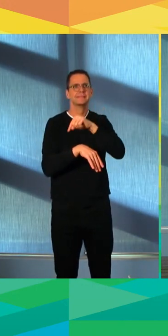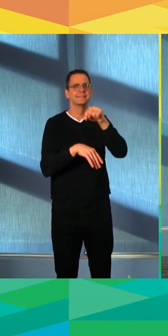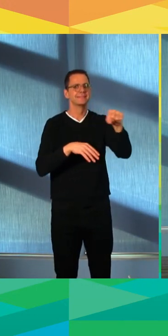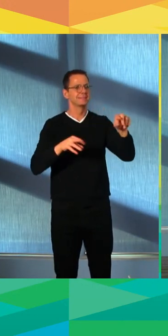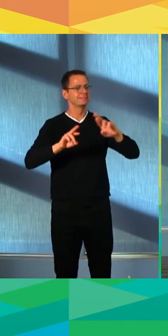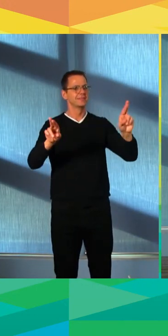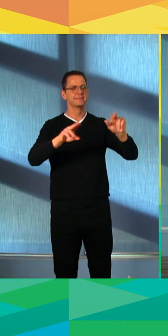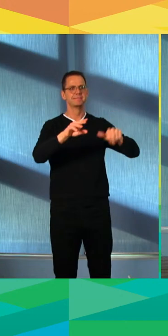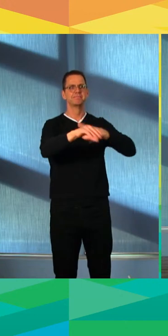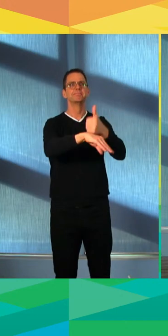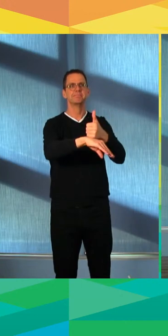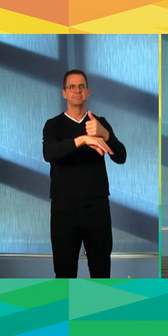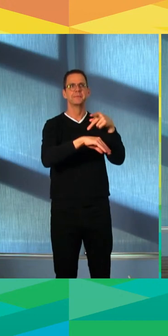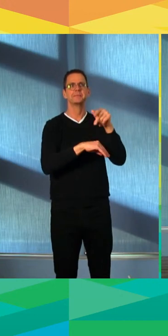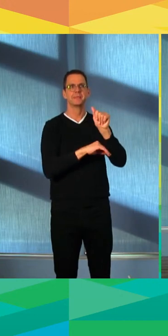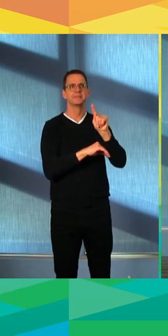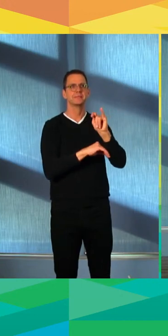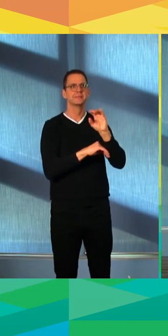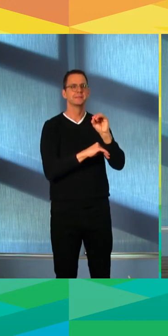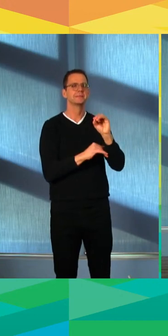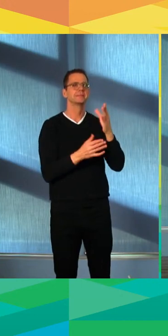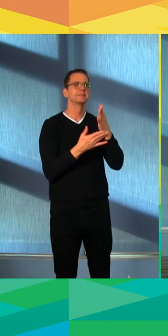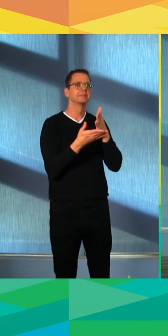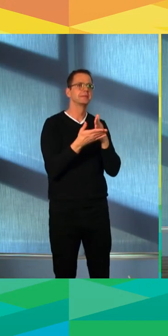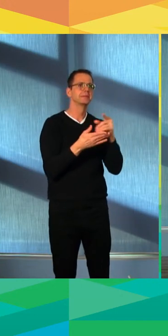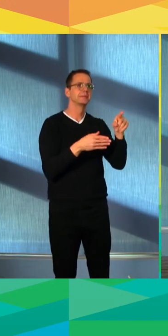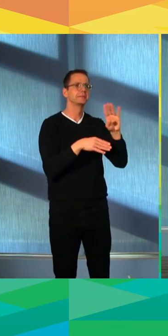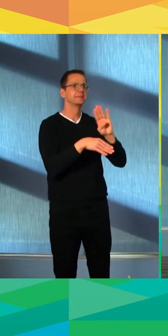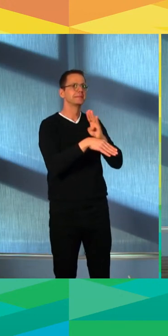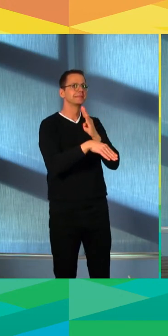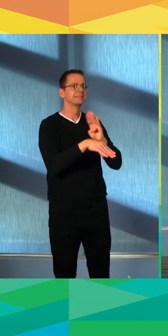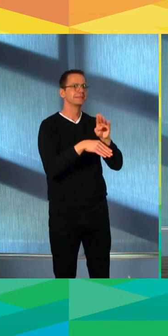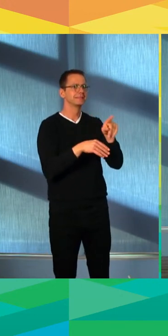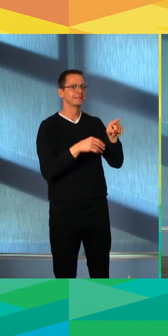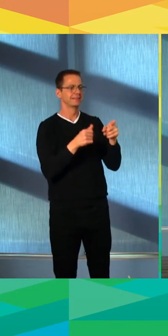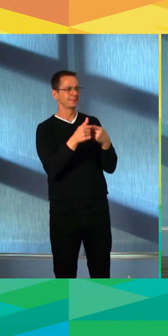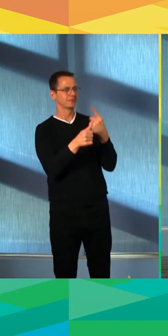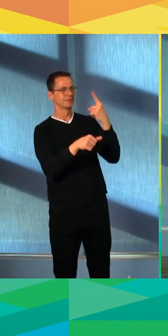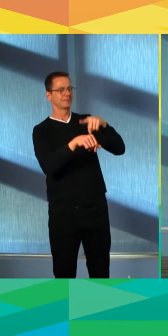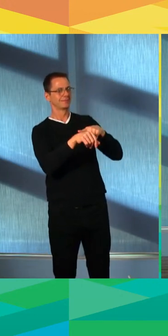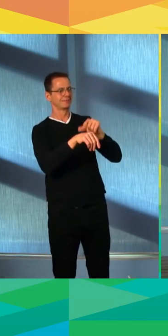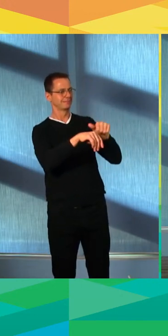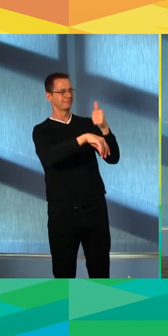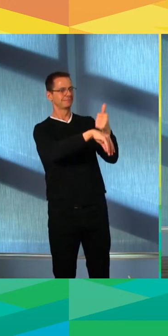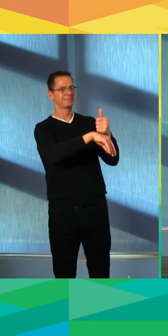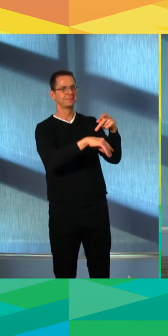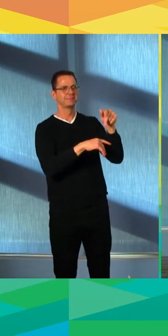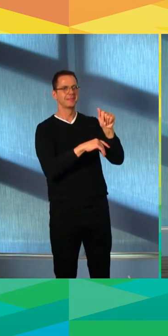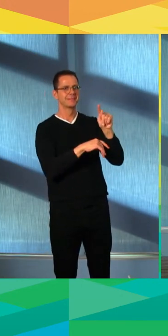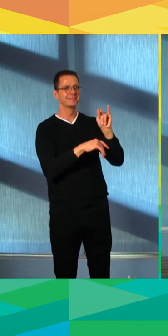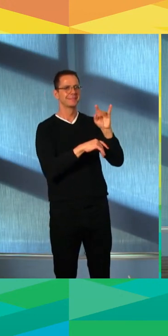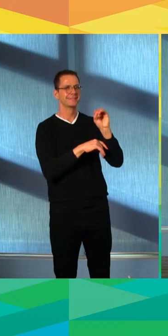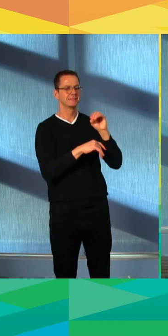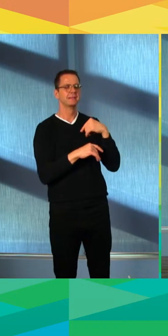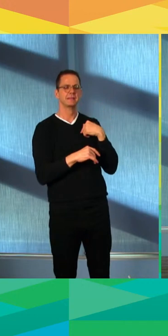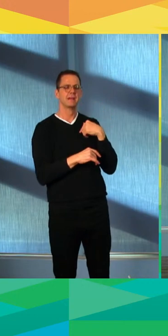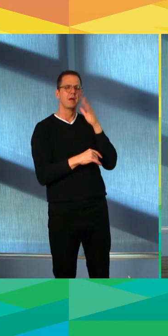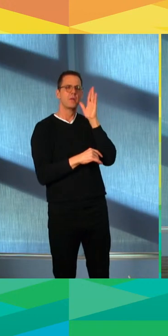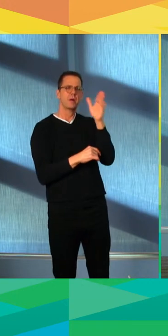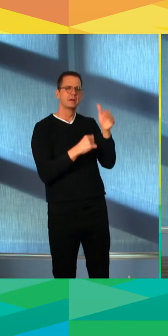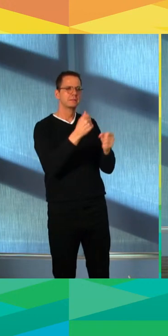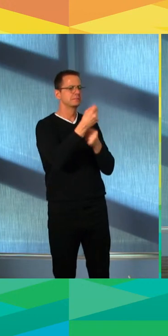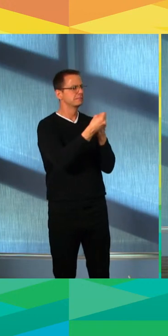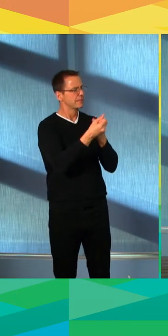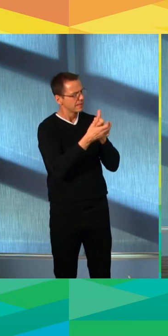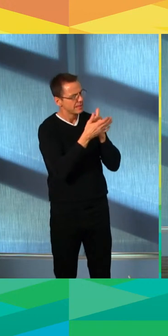for the first time, I think we've learned how to streamline it on our side. So I think we'll do